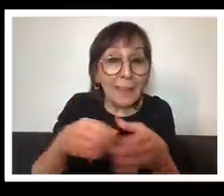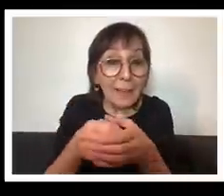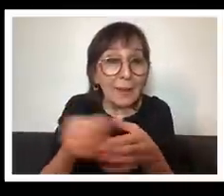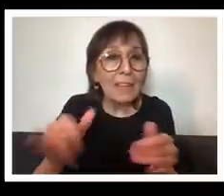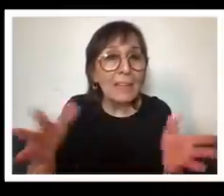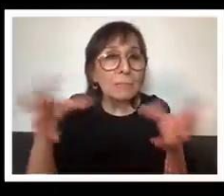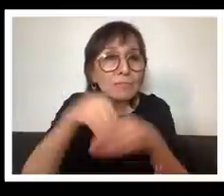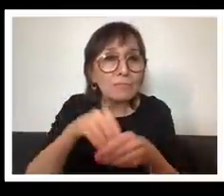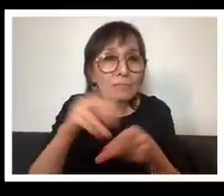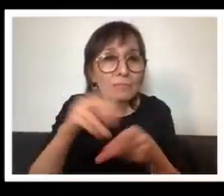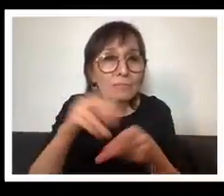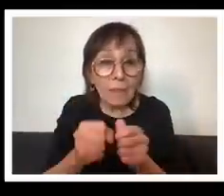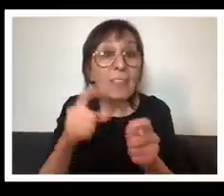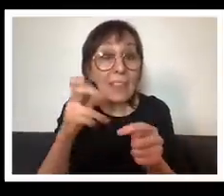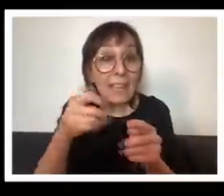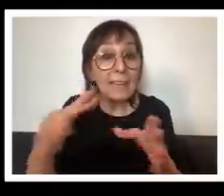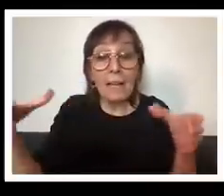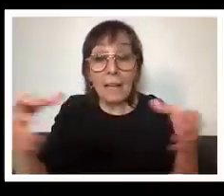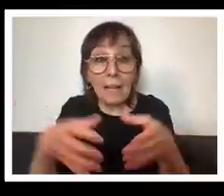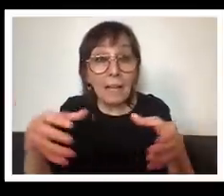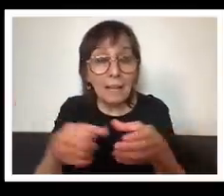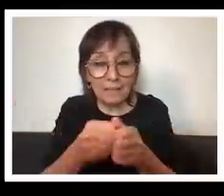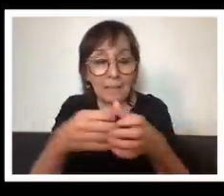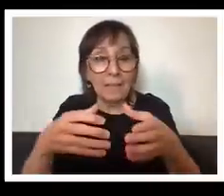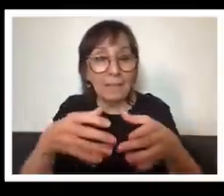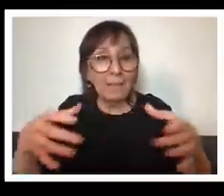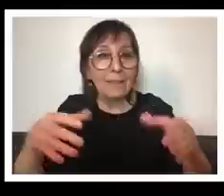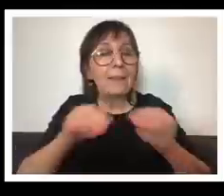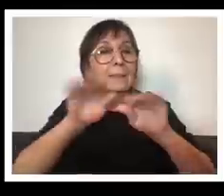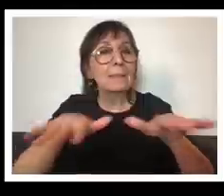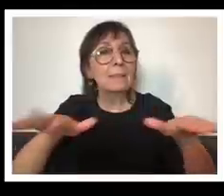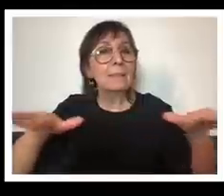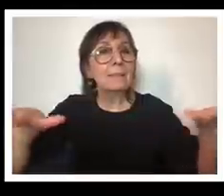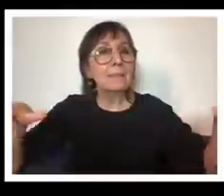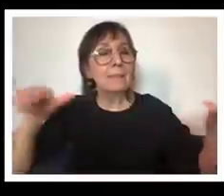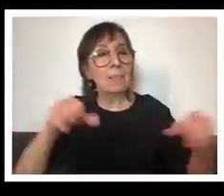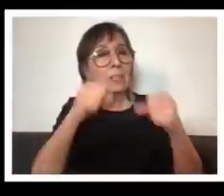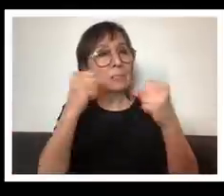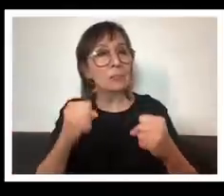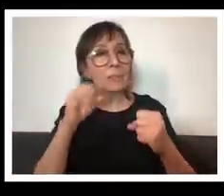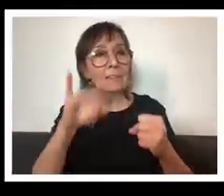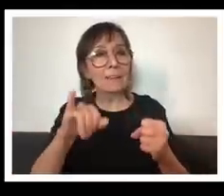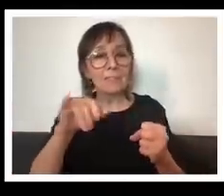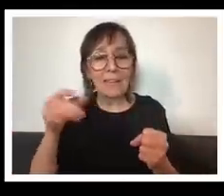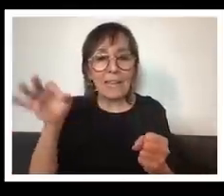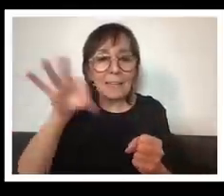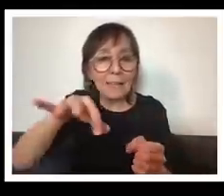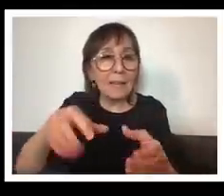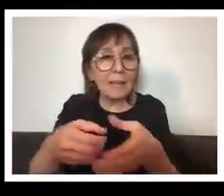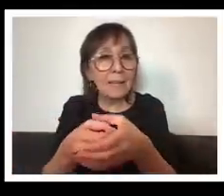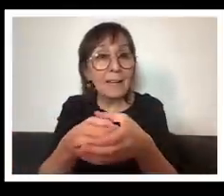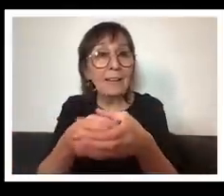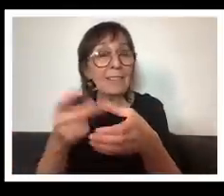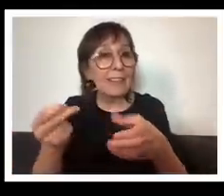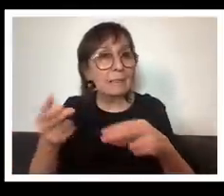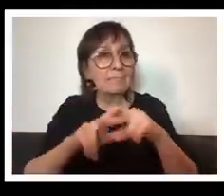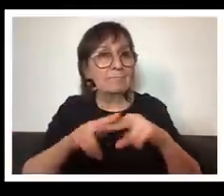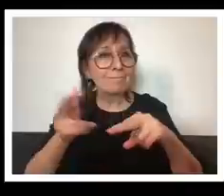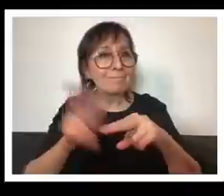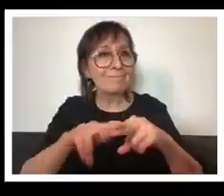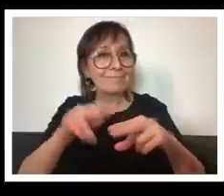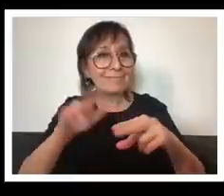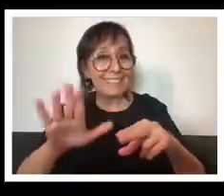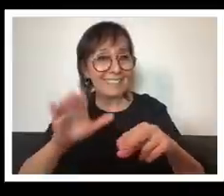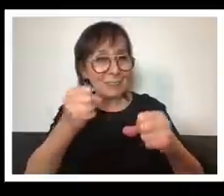group of people came together with across difference and then how the strength of that really kind of multiplied and and and